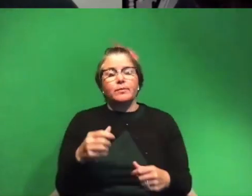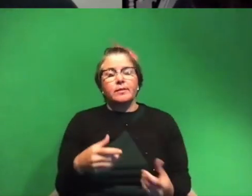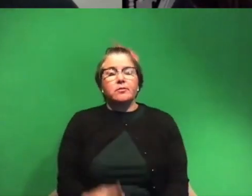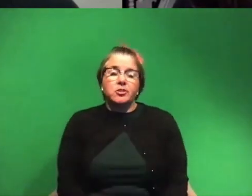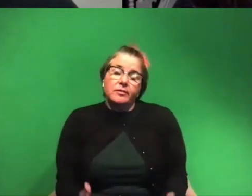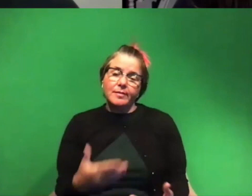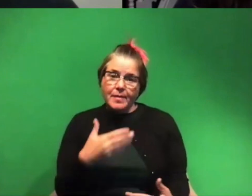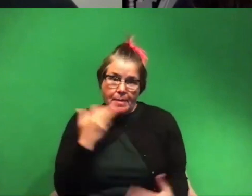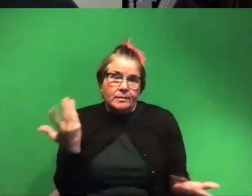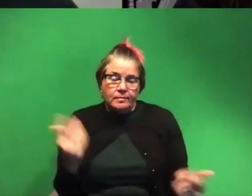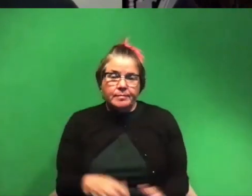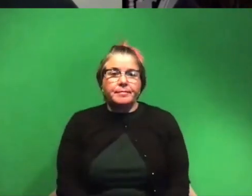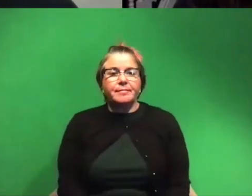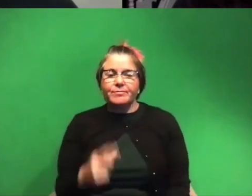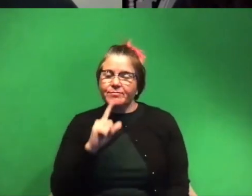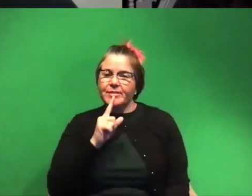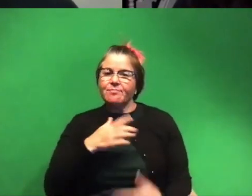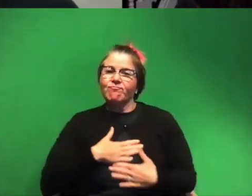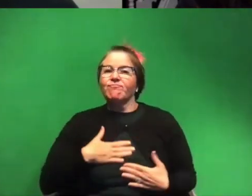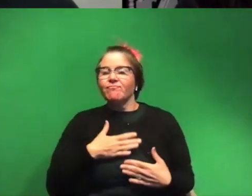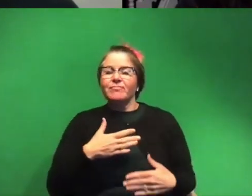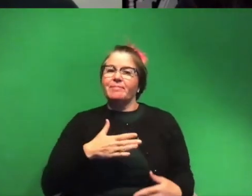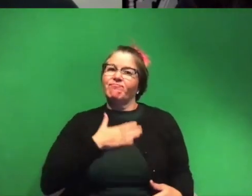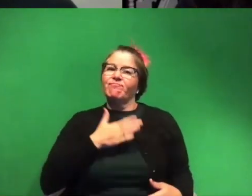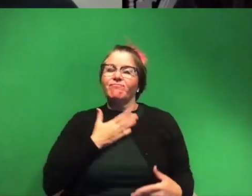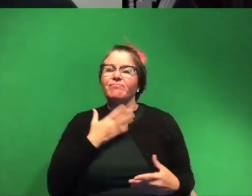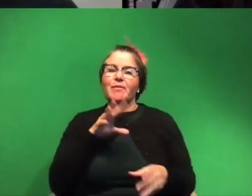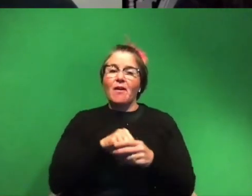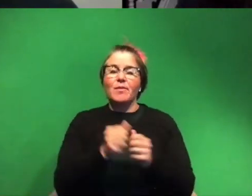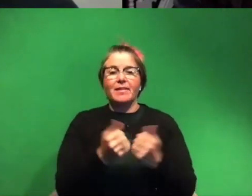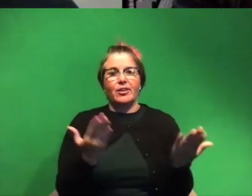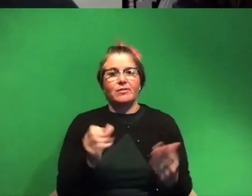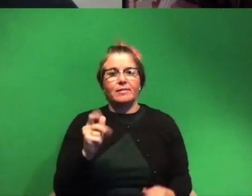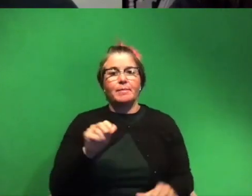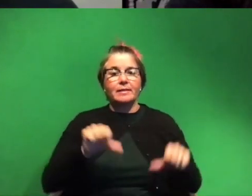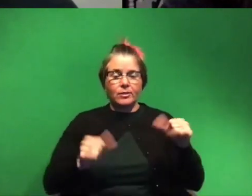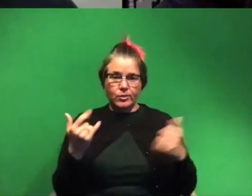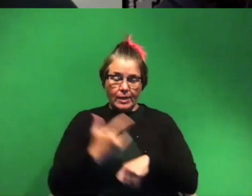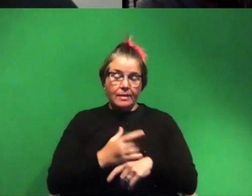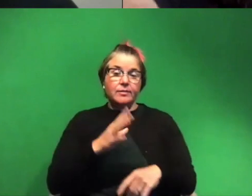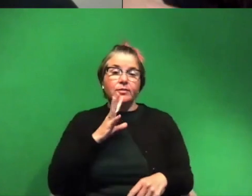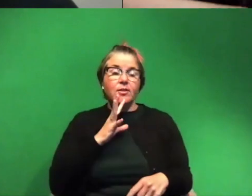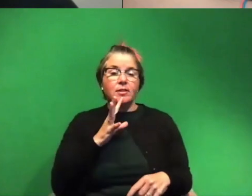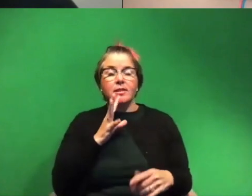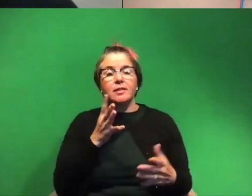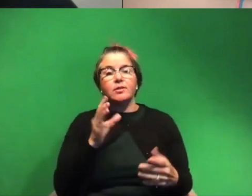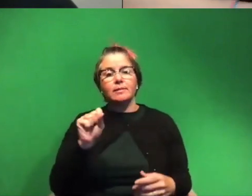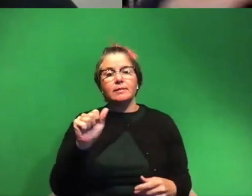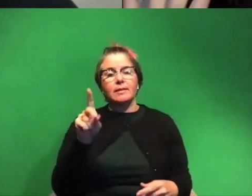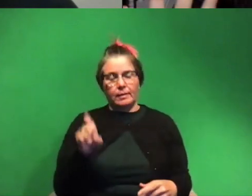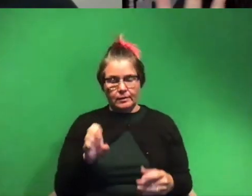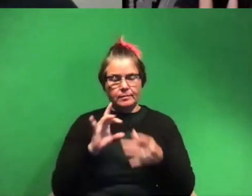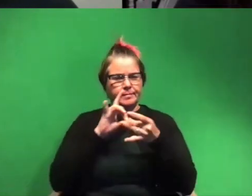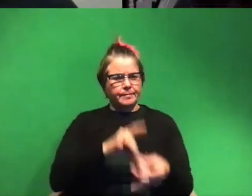the best and we're really really happy to be a part of it at skype a scientist so um today we're going to be talking uh to say all about